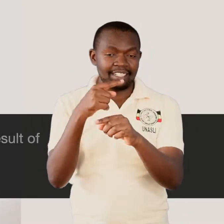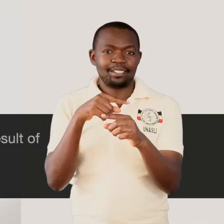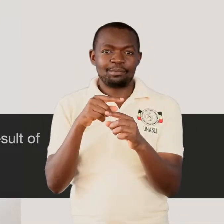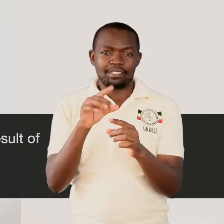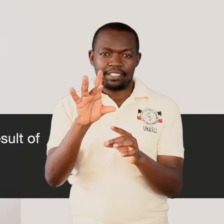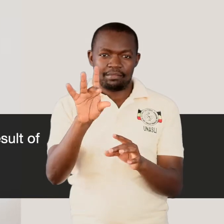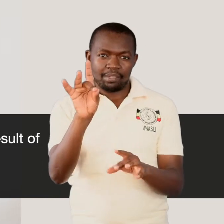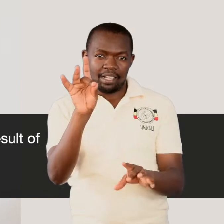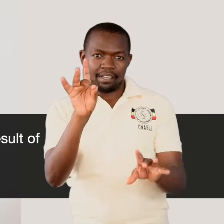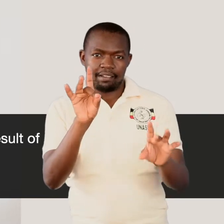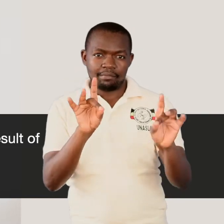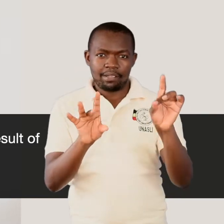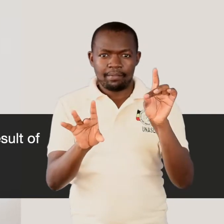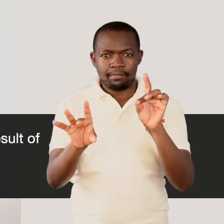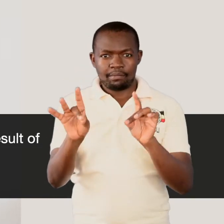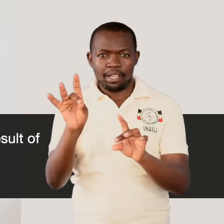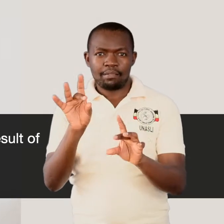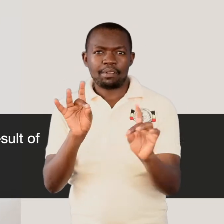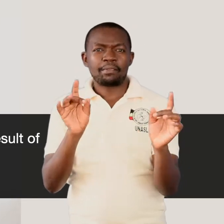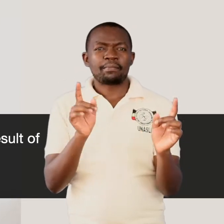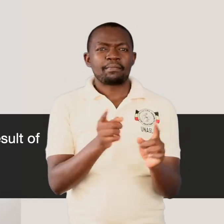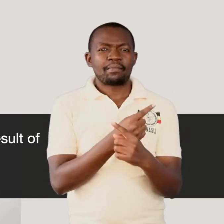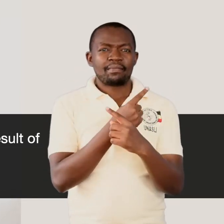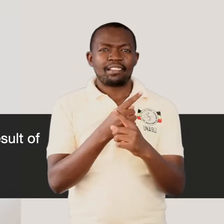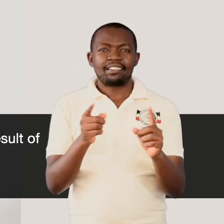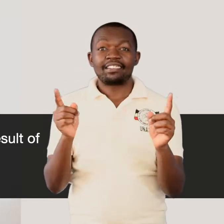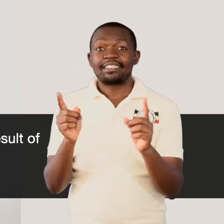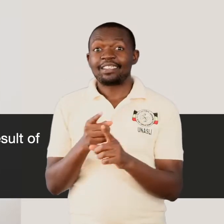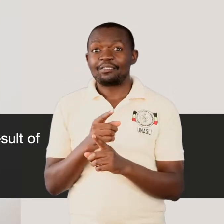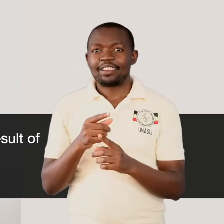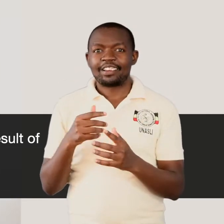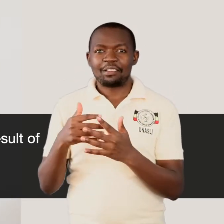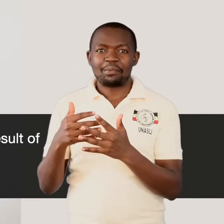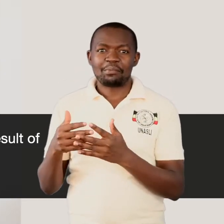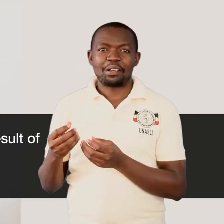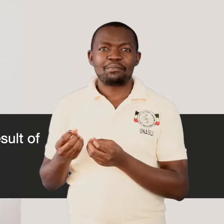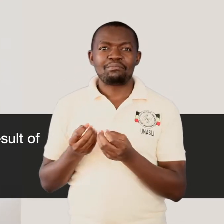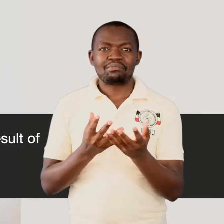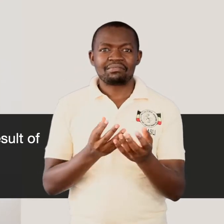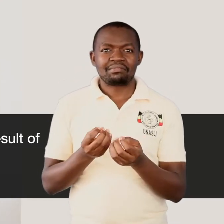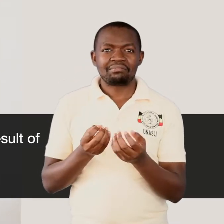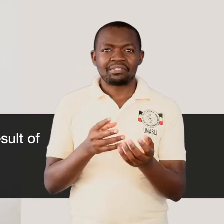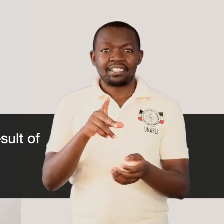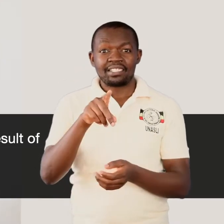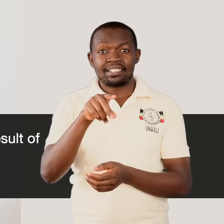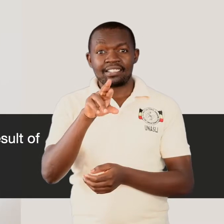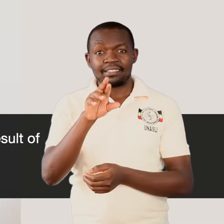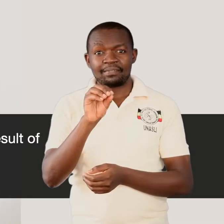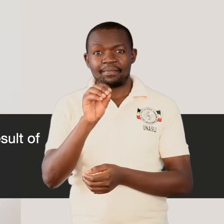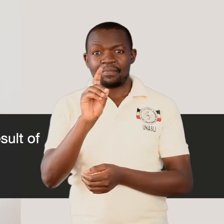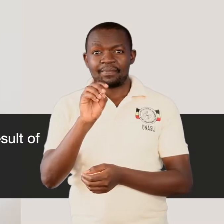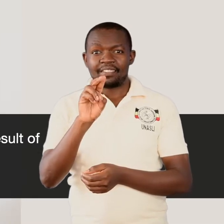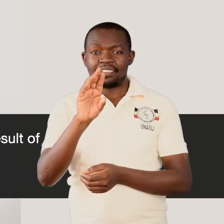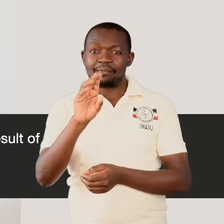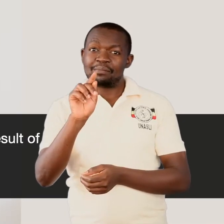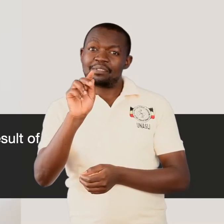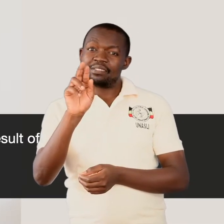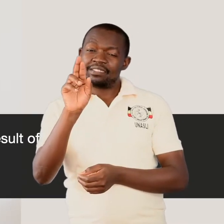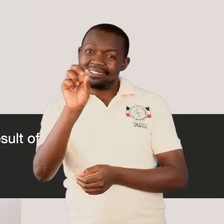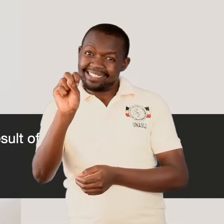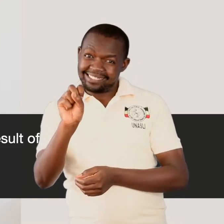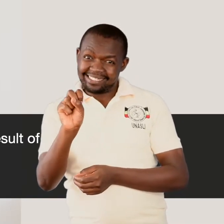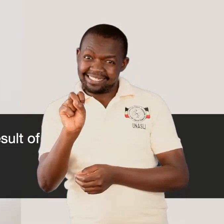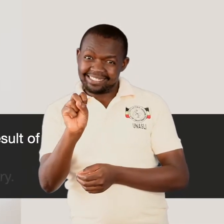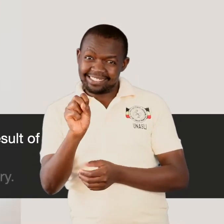the different products made as a result of the study of chemistry. And also,